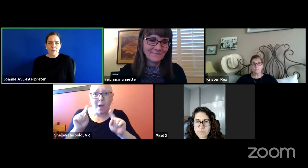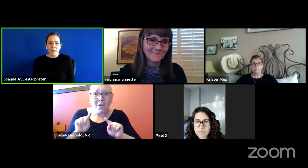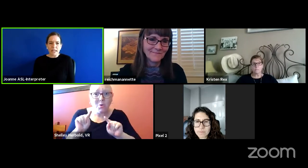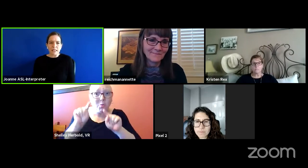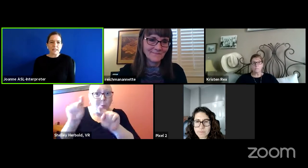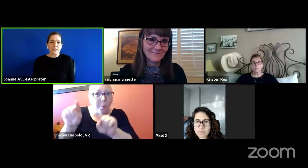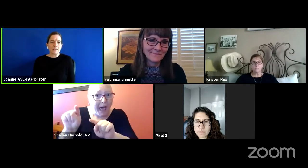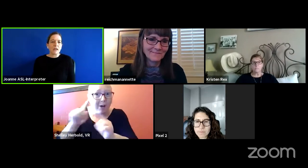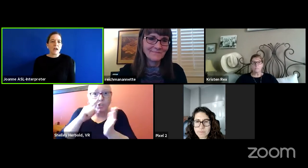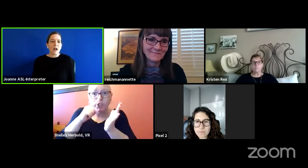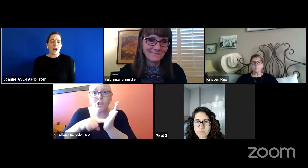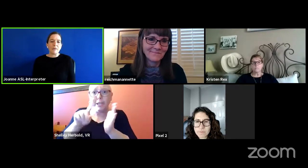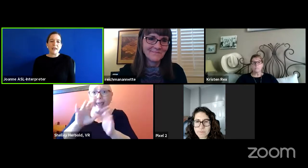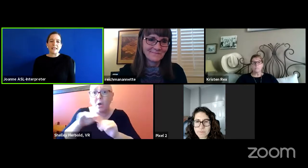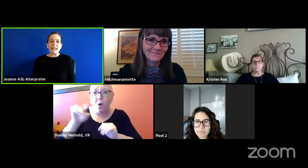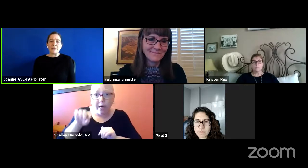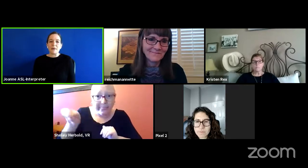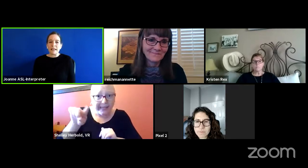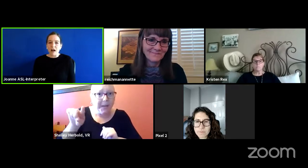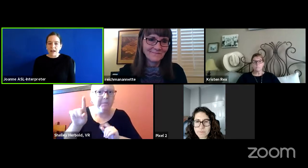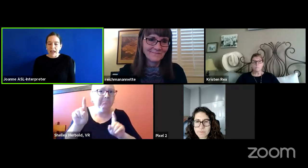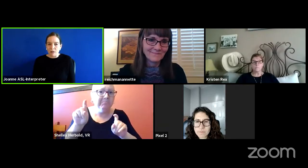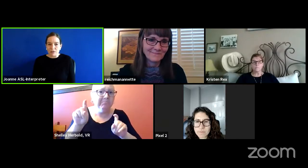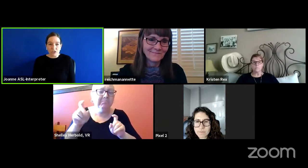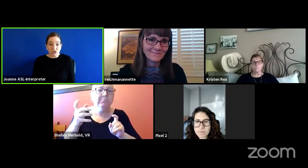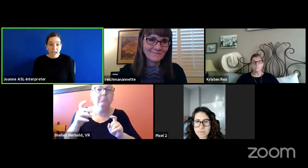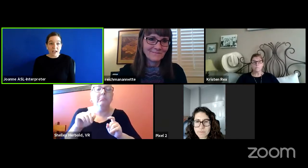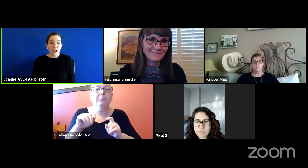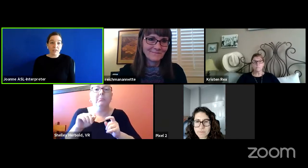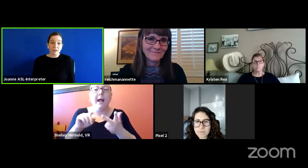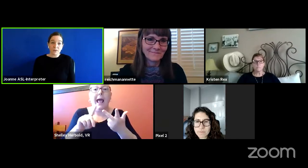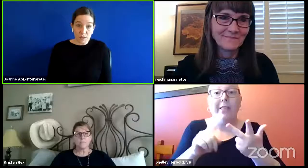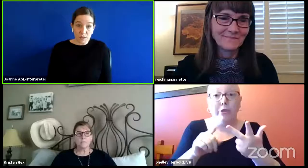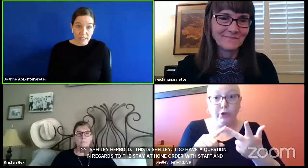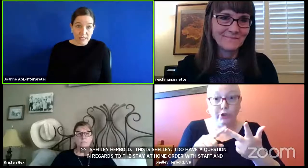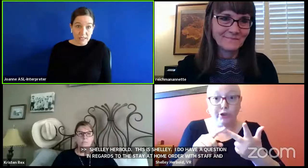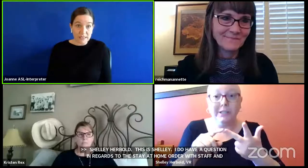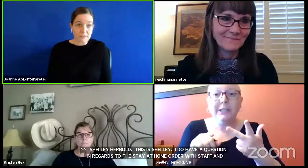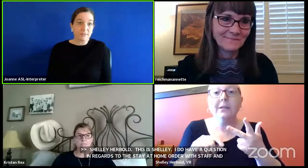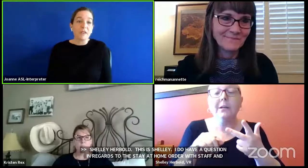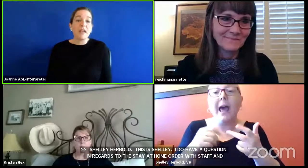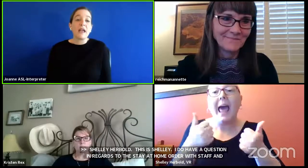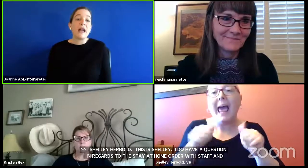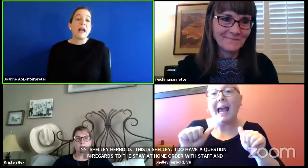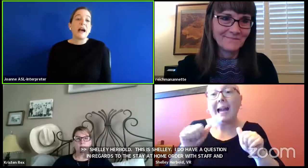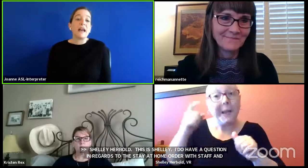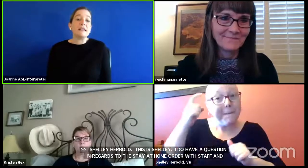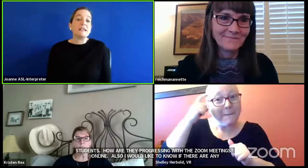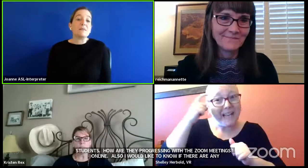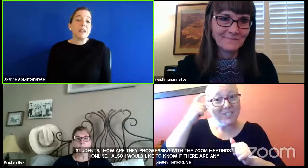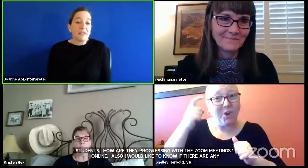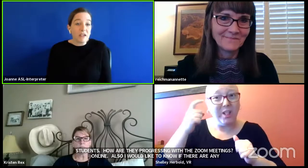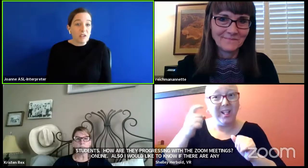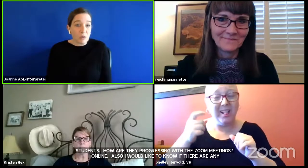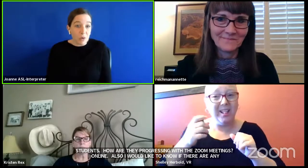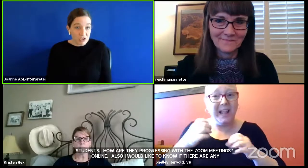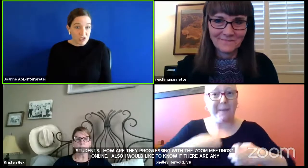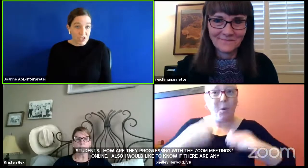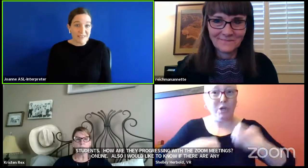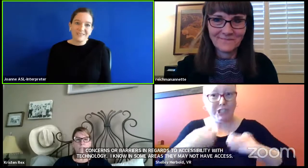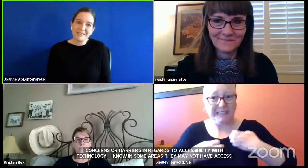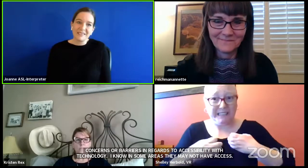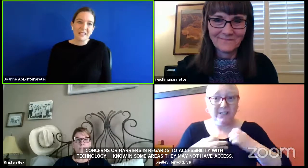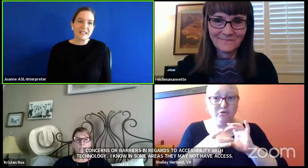families. Has anybody gone out to check on those students? And my third